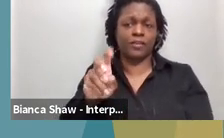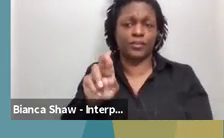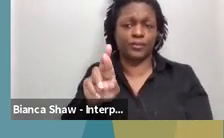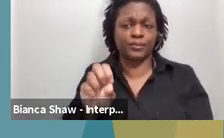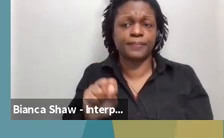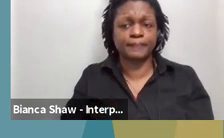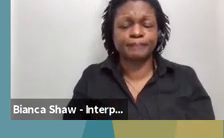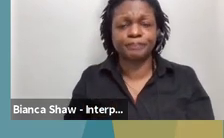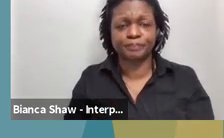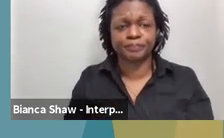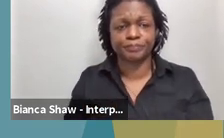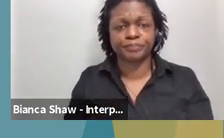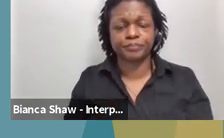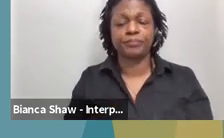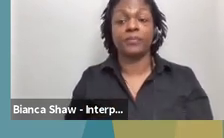Um,